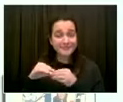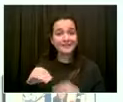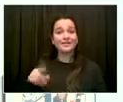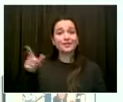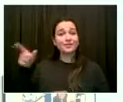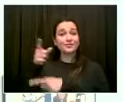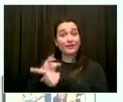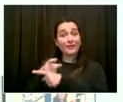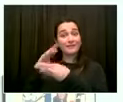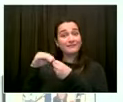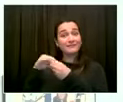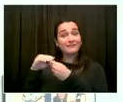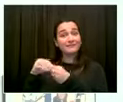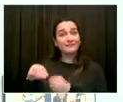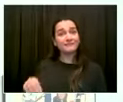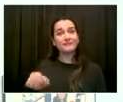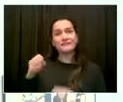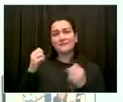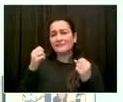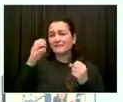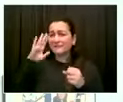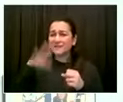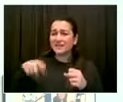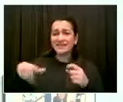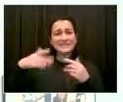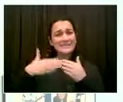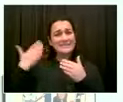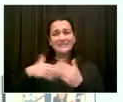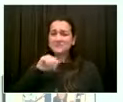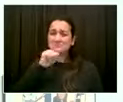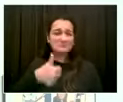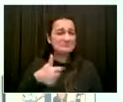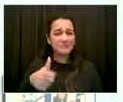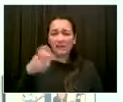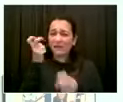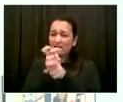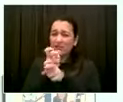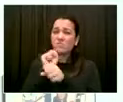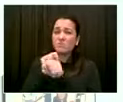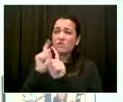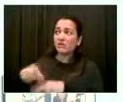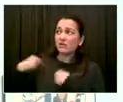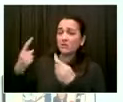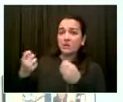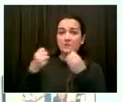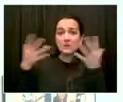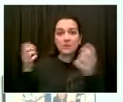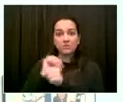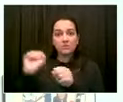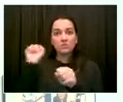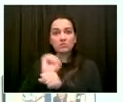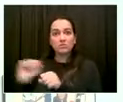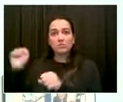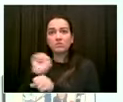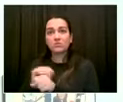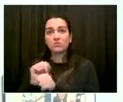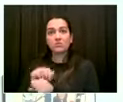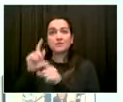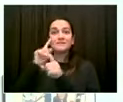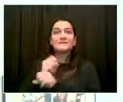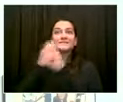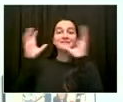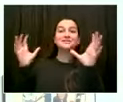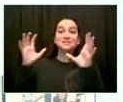that the way that we think about the spaces and, you know, the places where we are